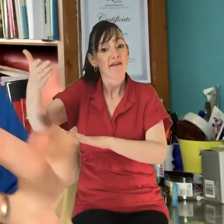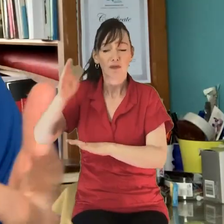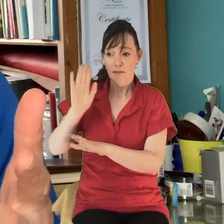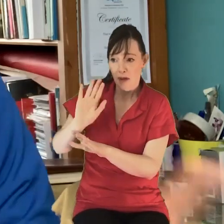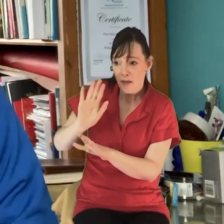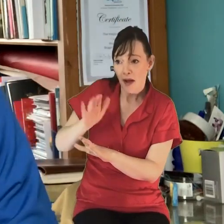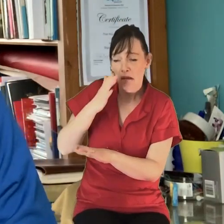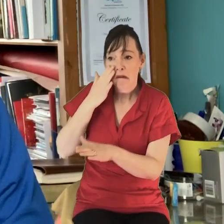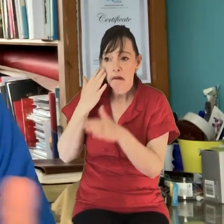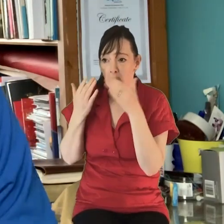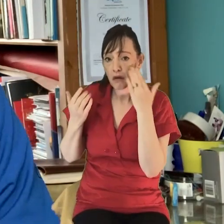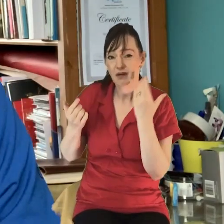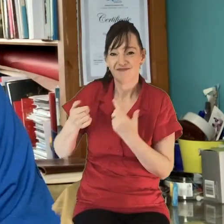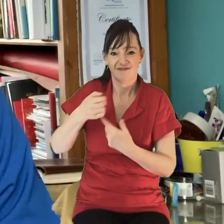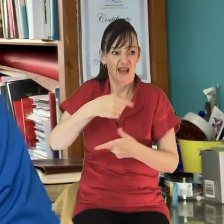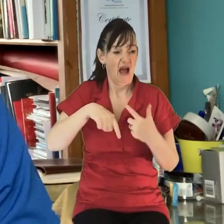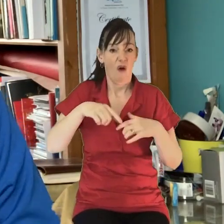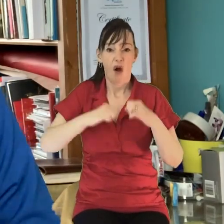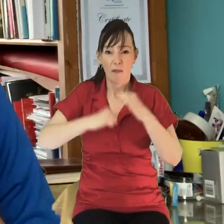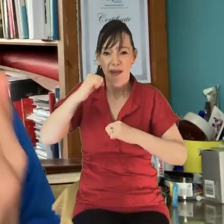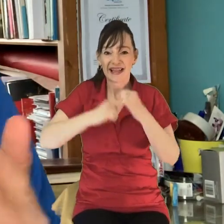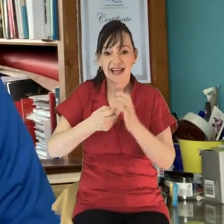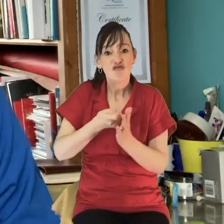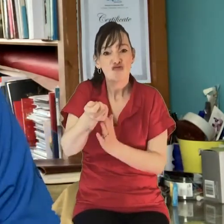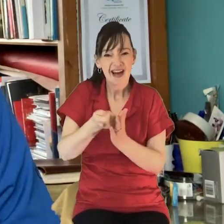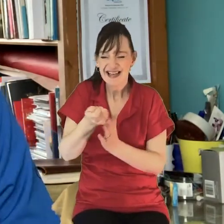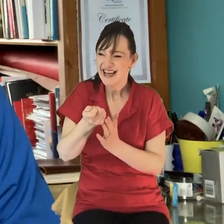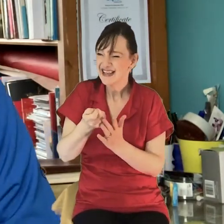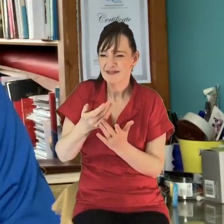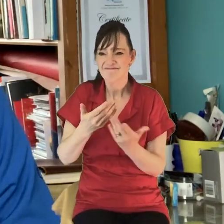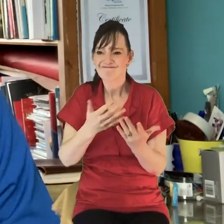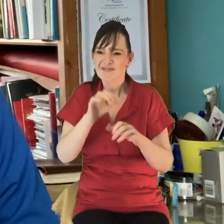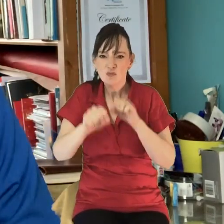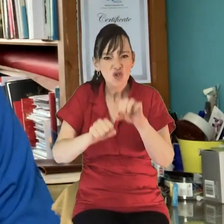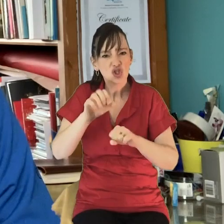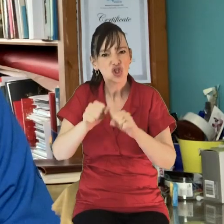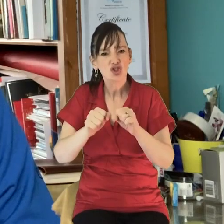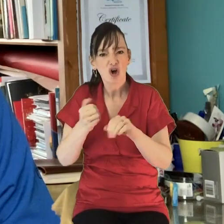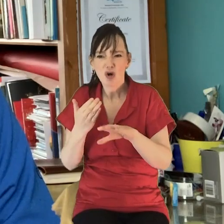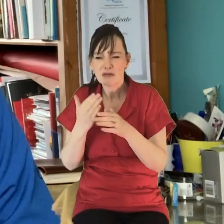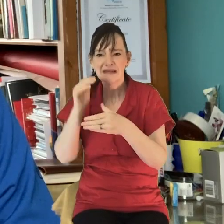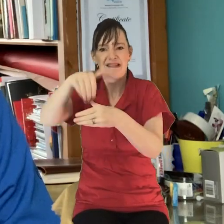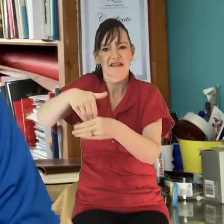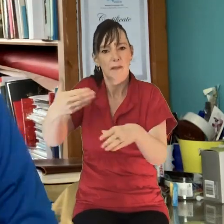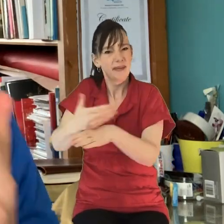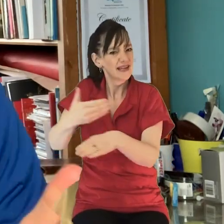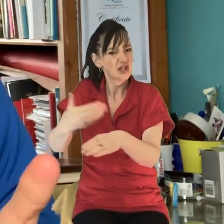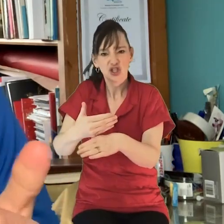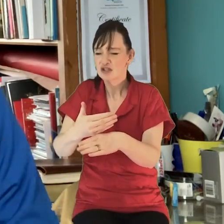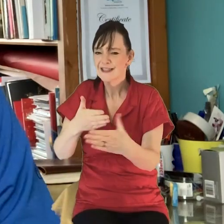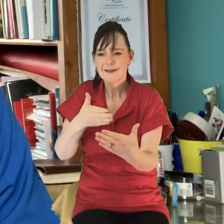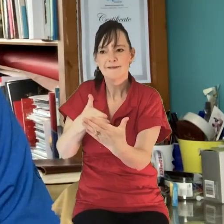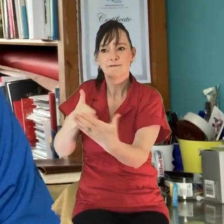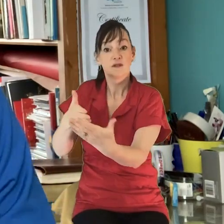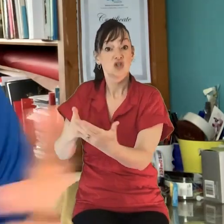The building that we were renting, we were finding more and more difficult to use. Some of the ministry that we hoped to do there, we were becoming more